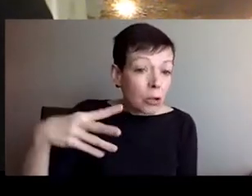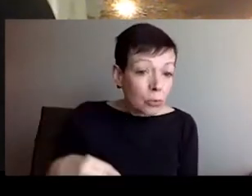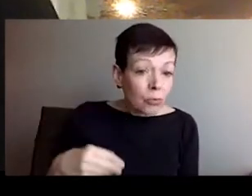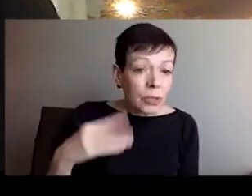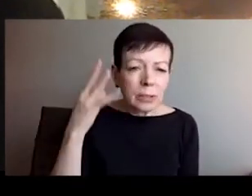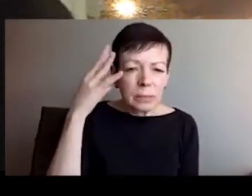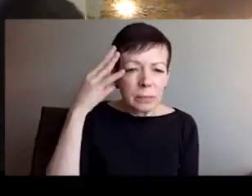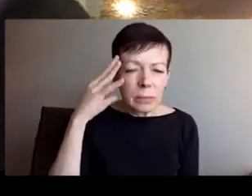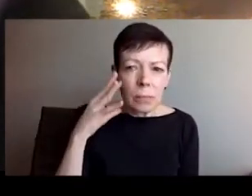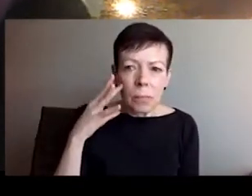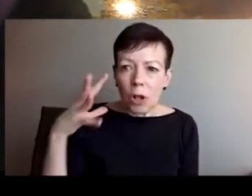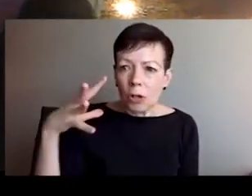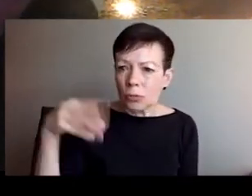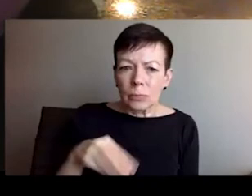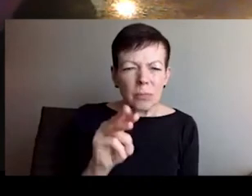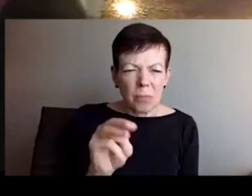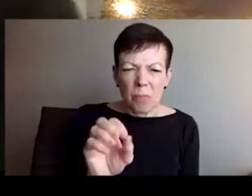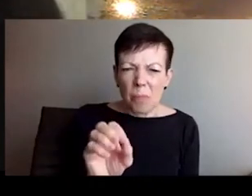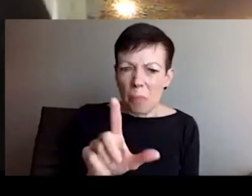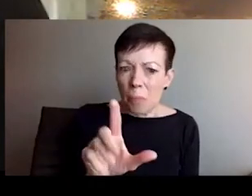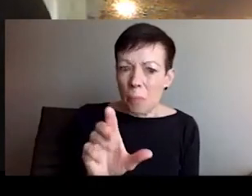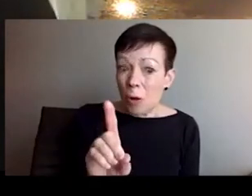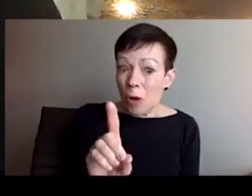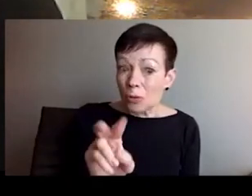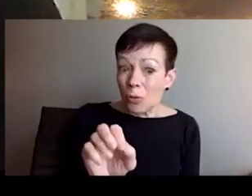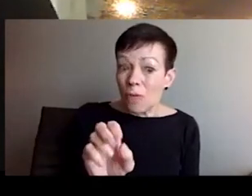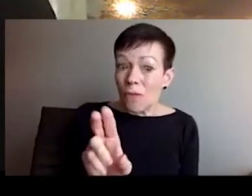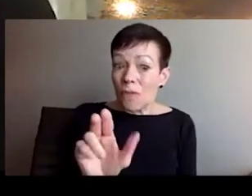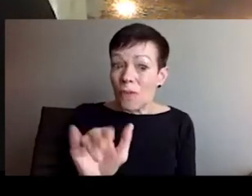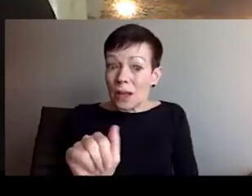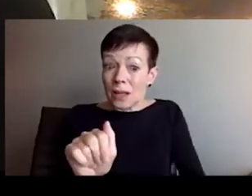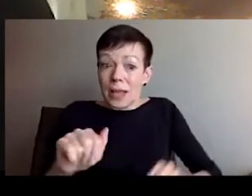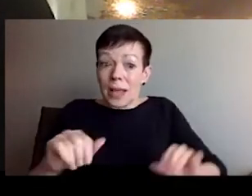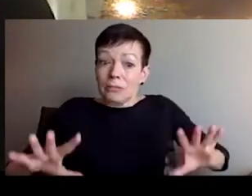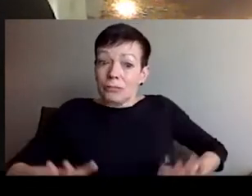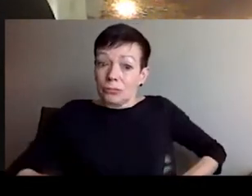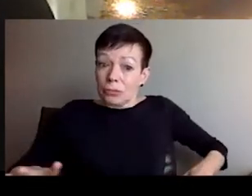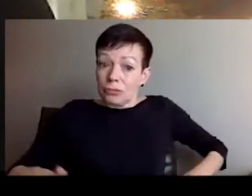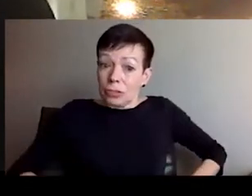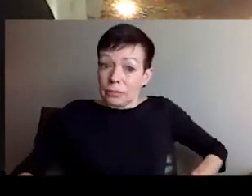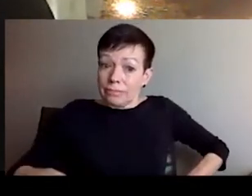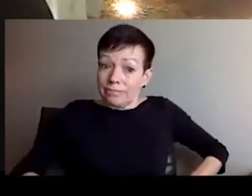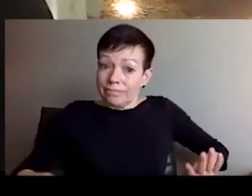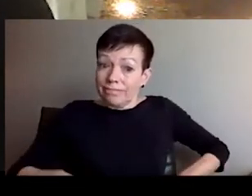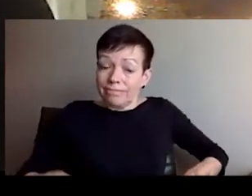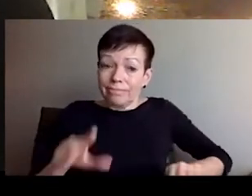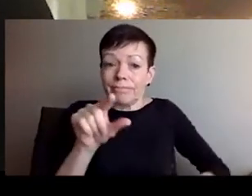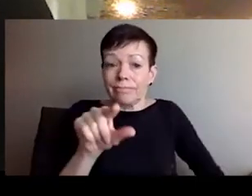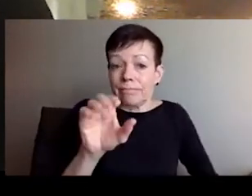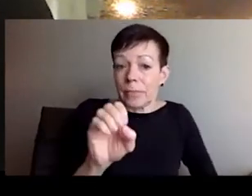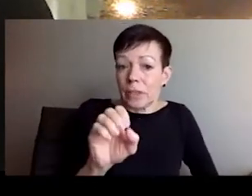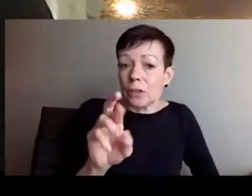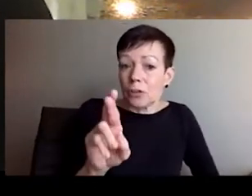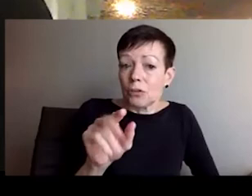speeches, he already pointed that their goal is to push